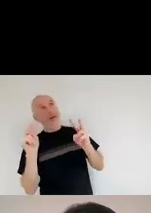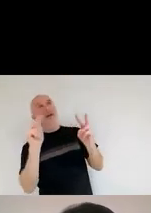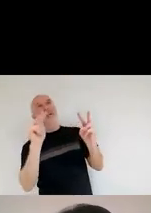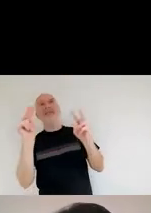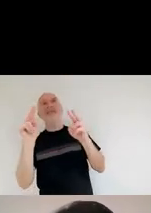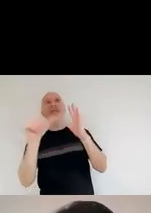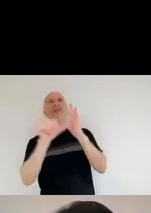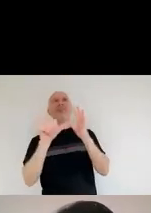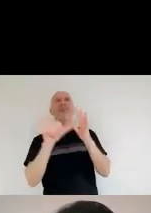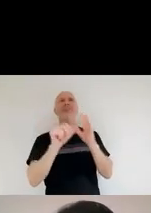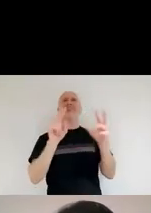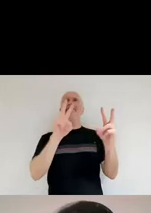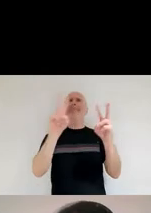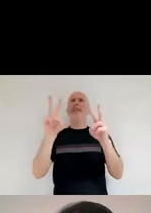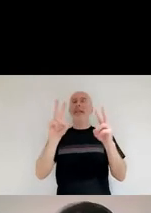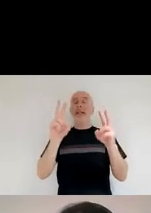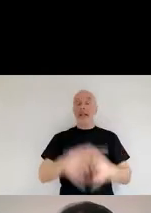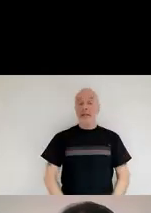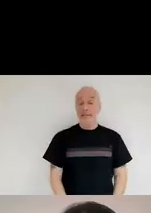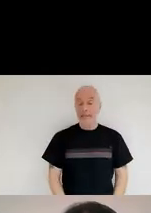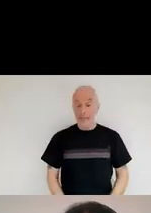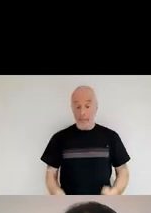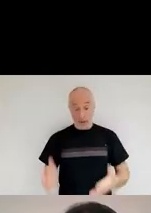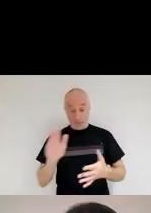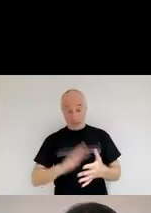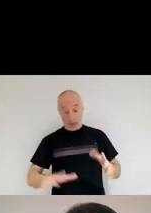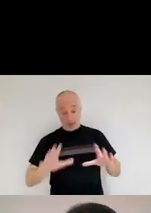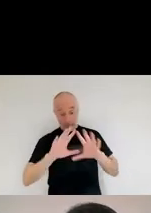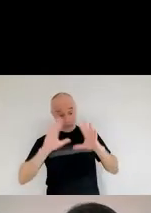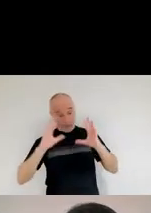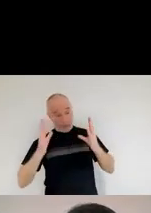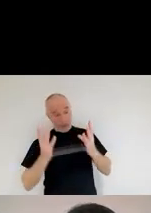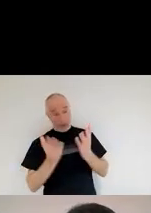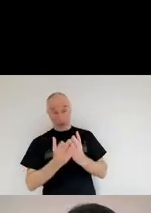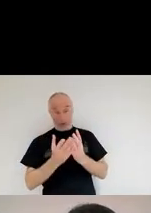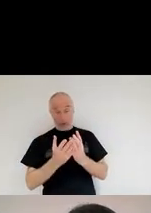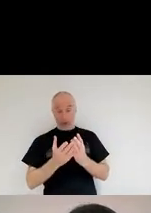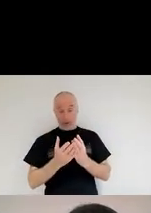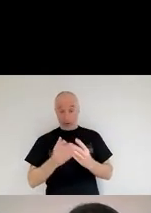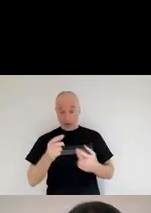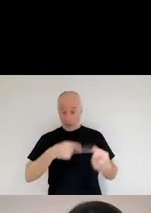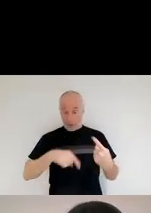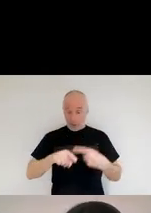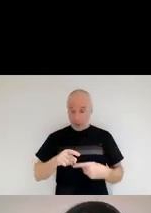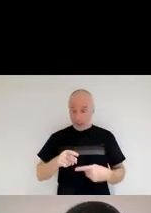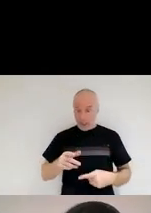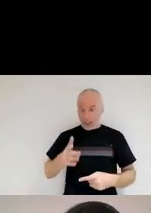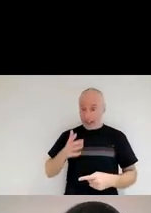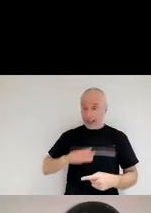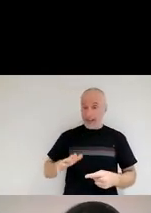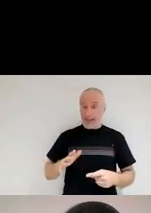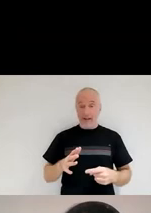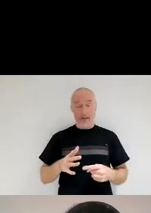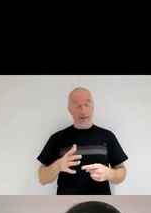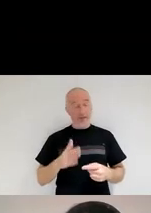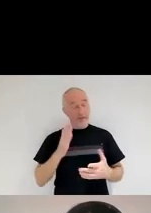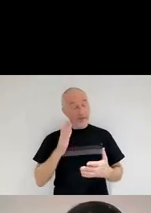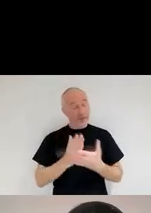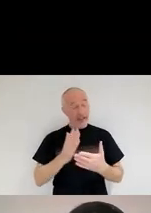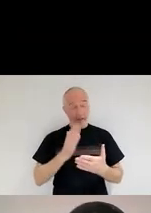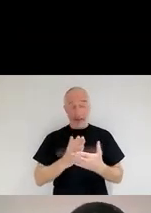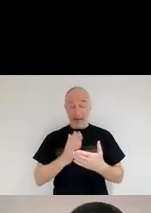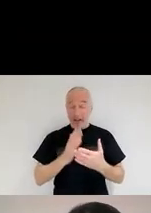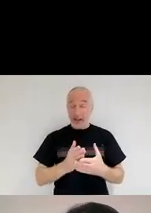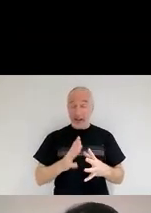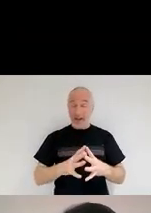In order to observe them from the earth, what we have to do is to have basically a really, really, really large telescope,